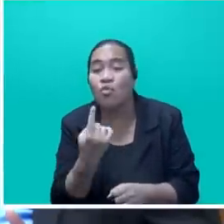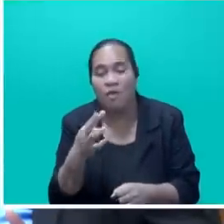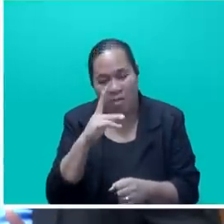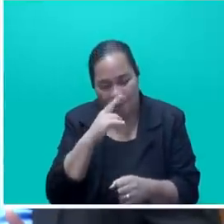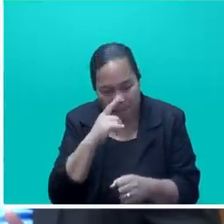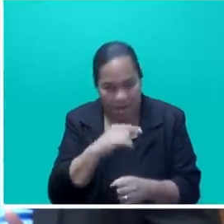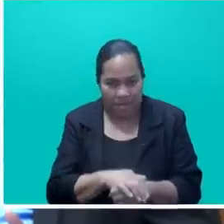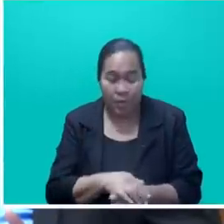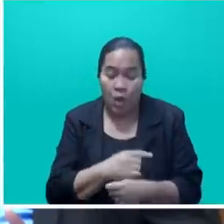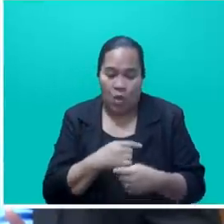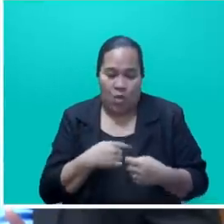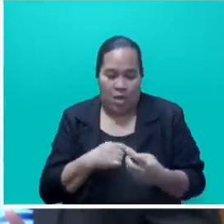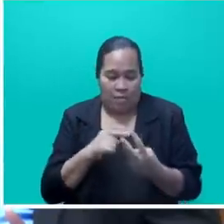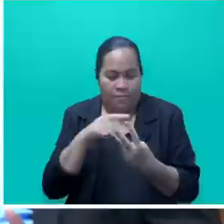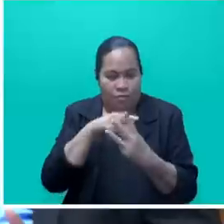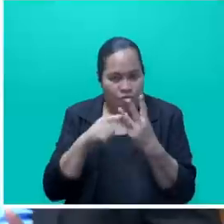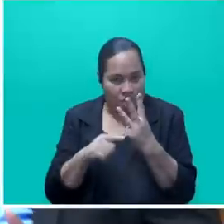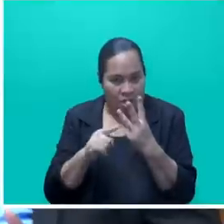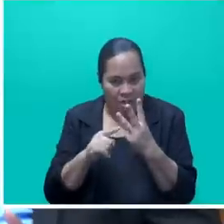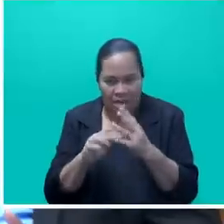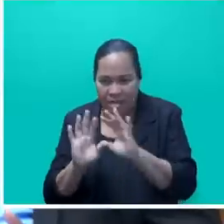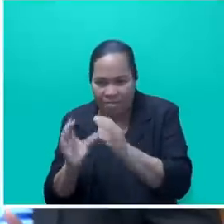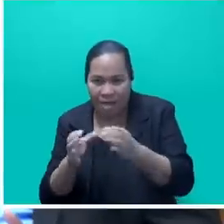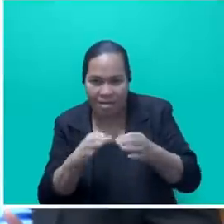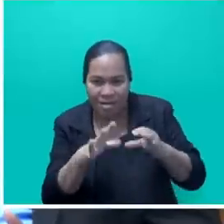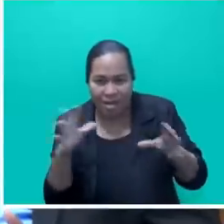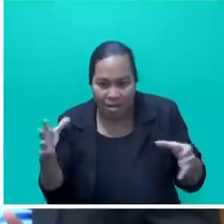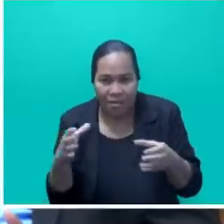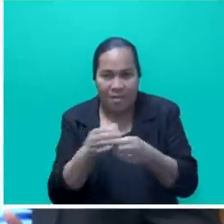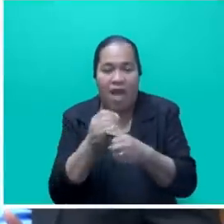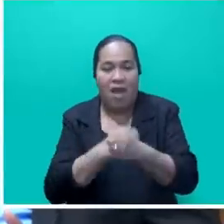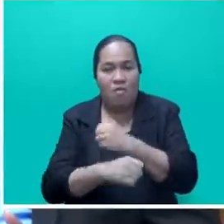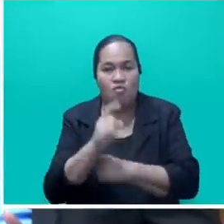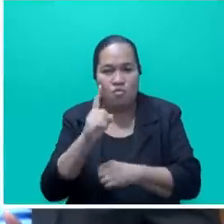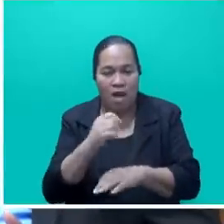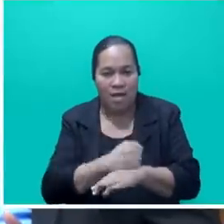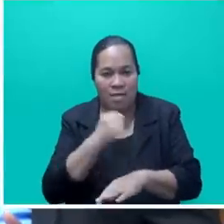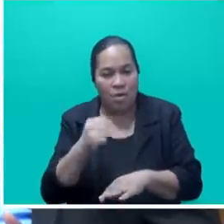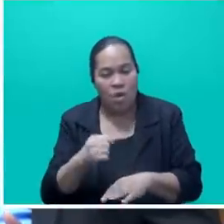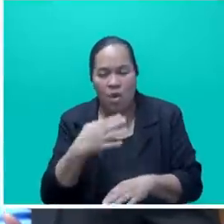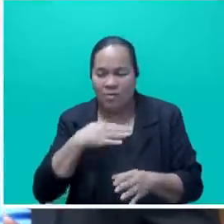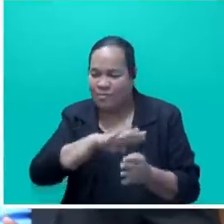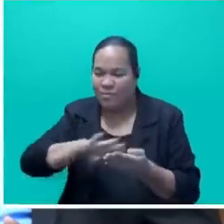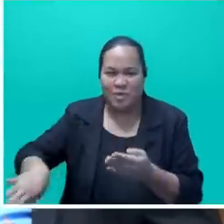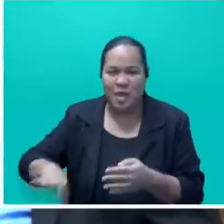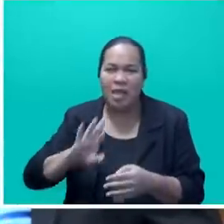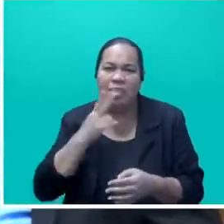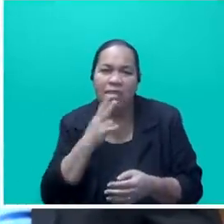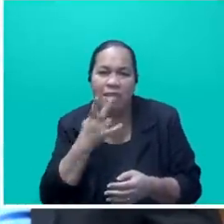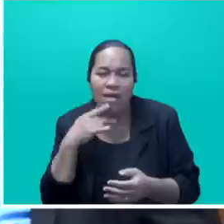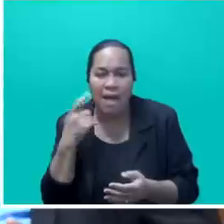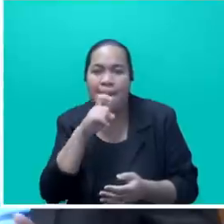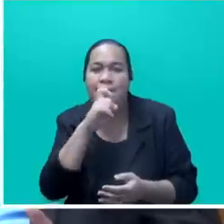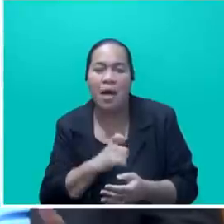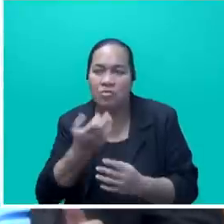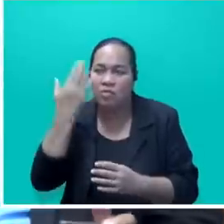as the coalition government, to read this nation of false promises that our people have been beholden to for far too